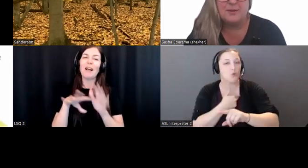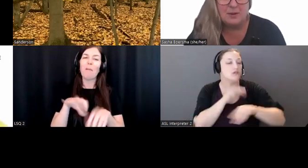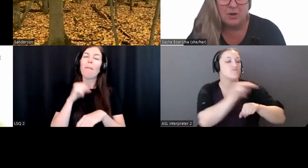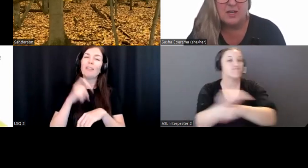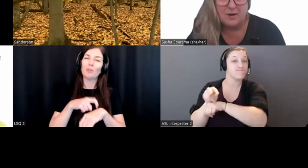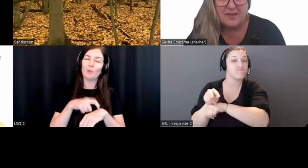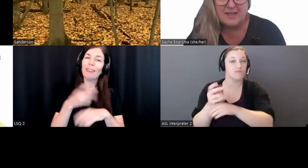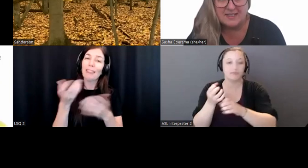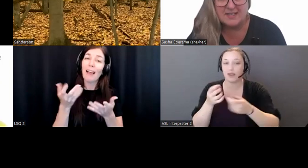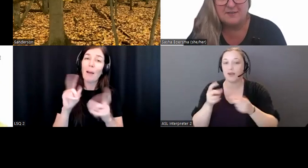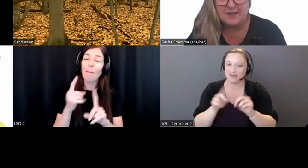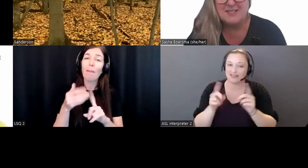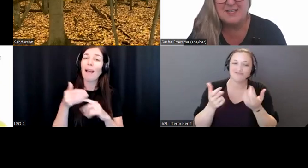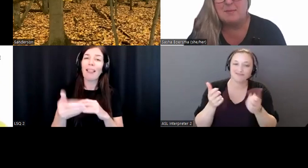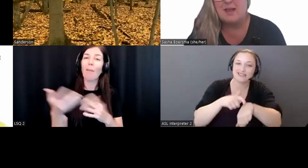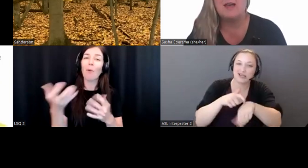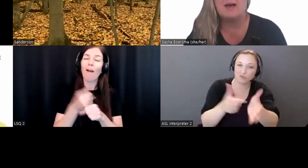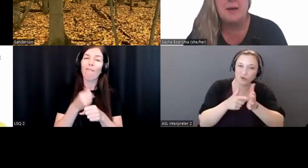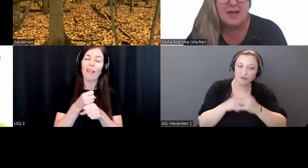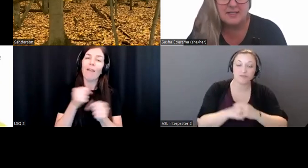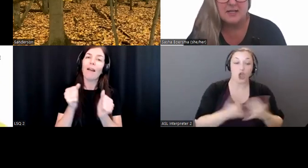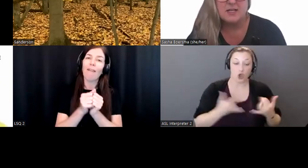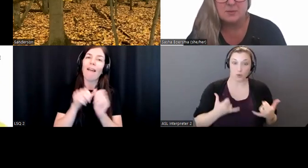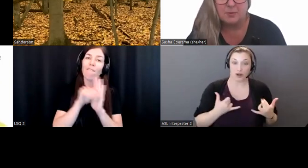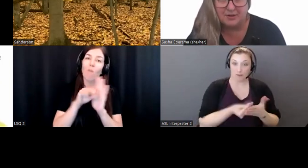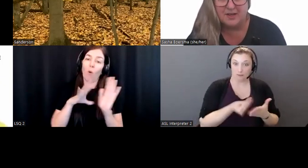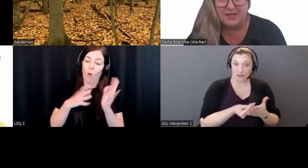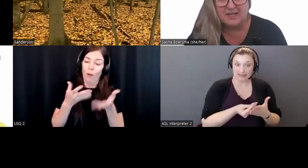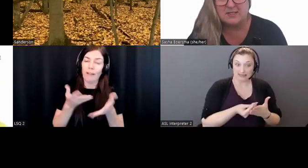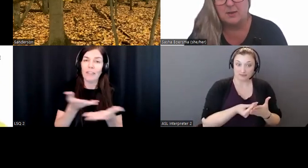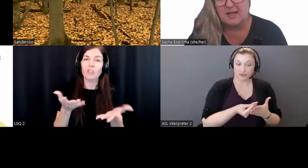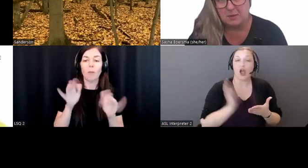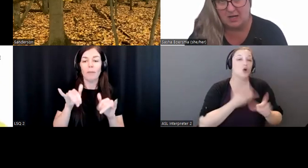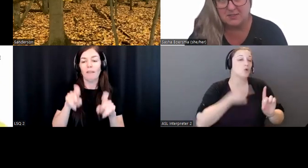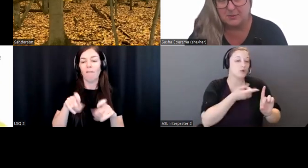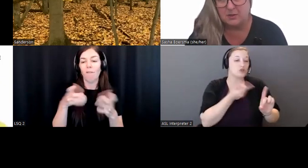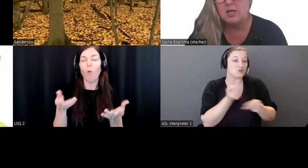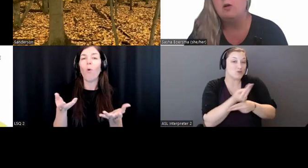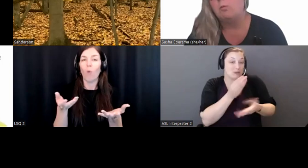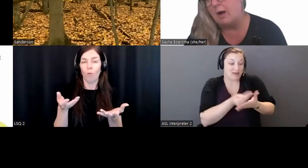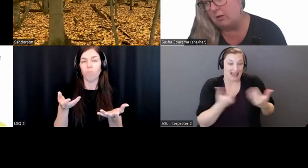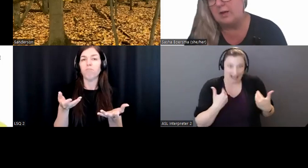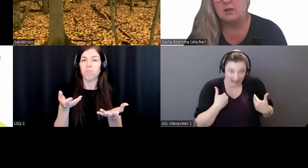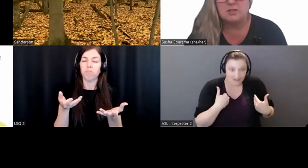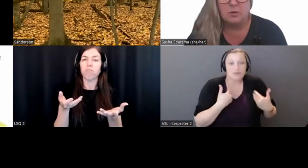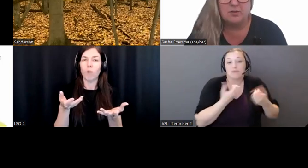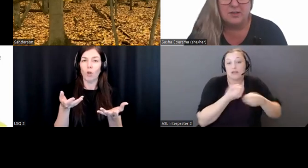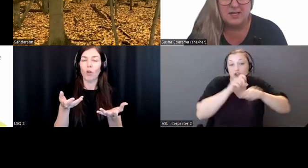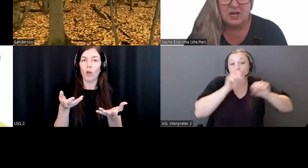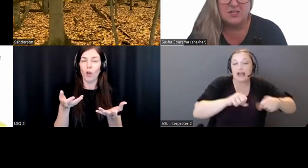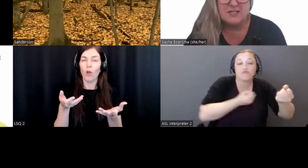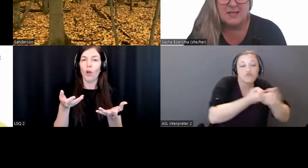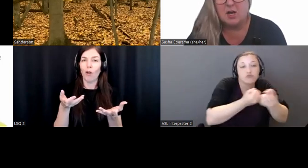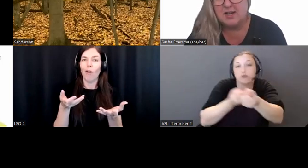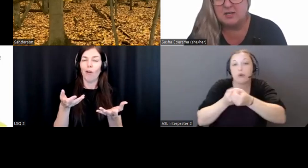will probably be working with the existing funds and make them as supportive and accessible as possible, while we also work through